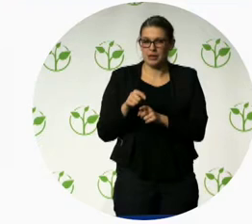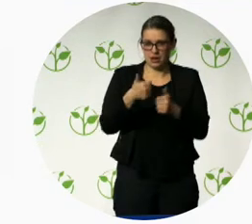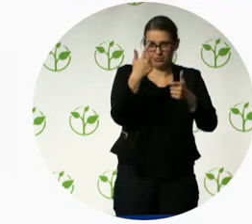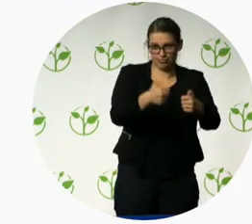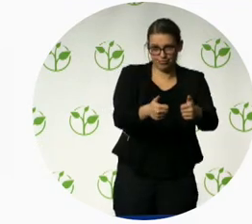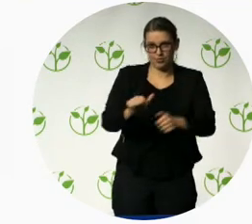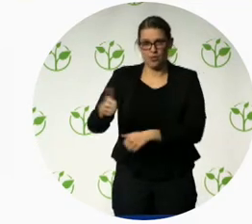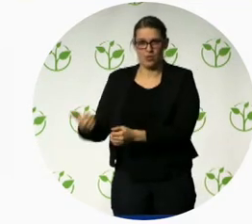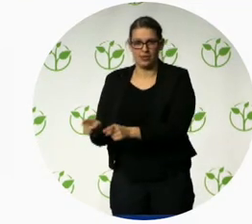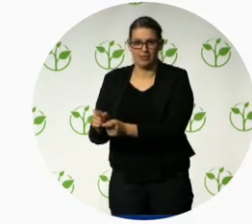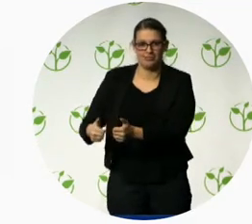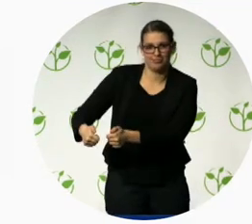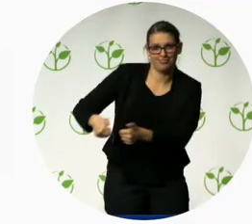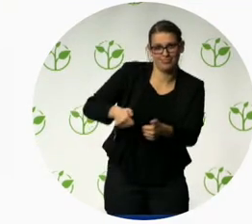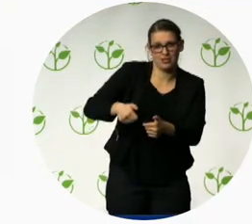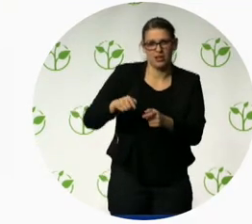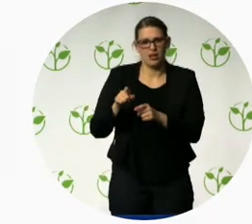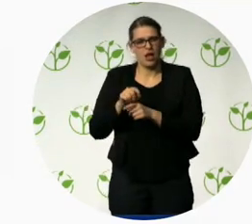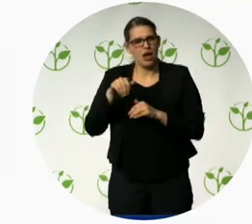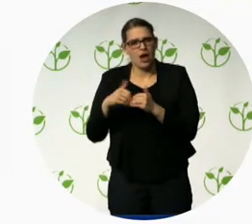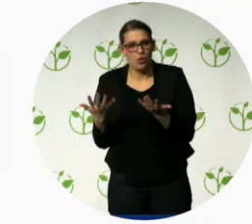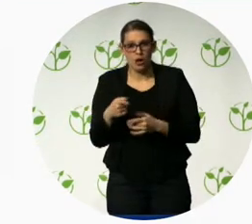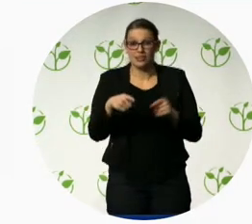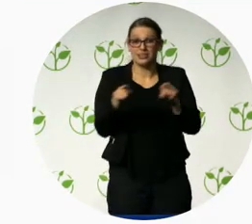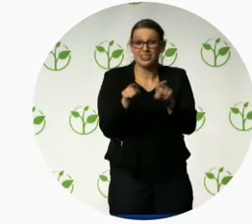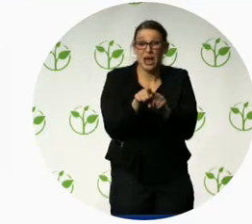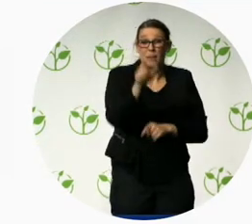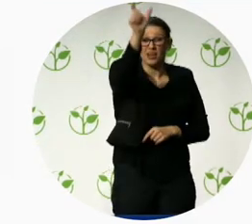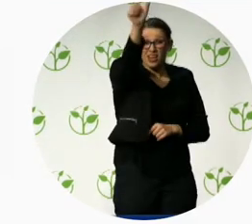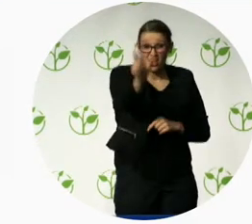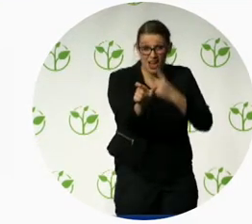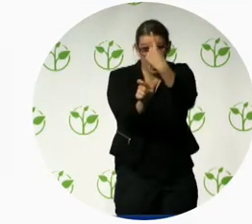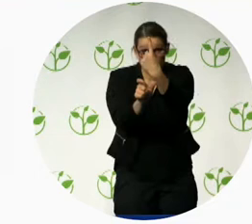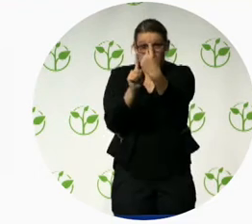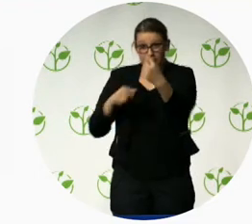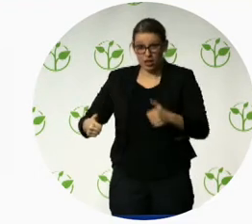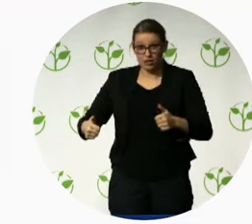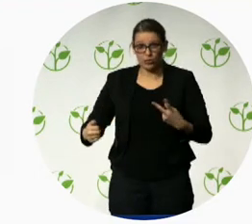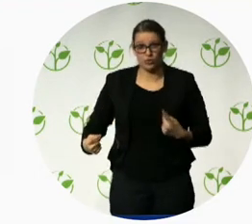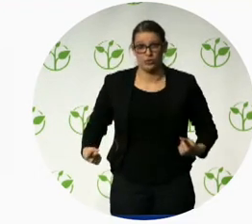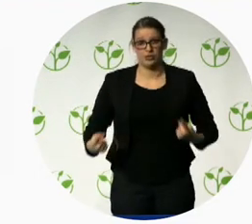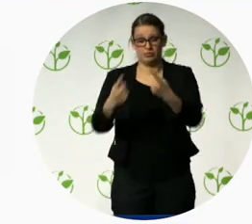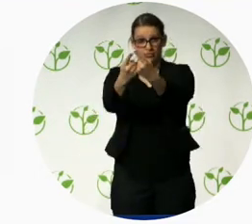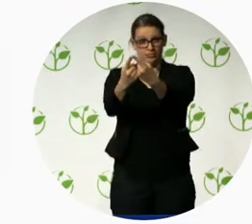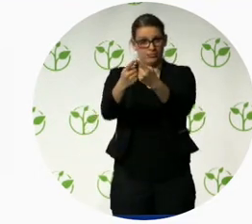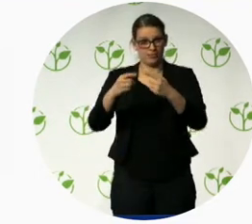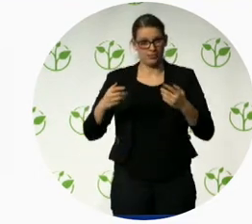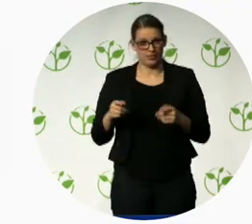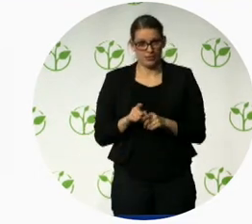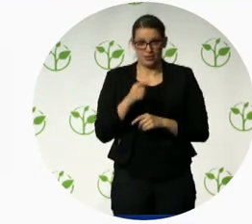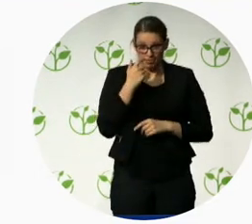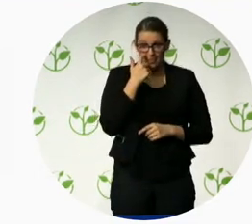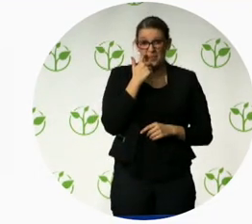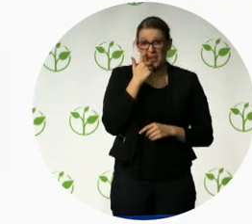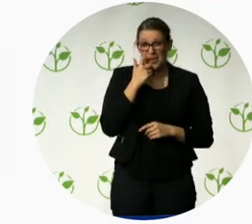one character with two sets of controls. So you share the buttons. What that means is a child with a physical disability can steer the